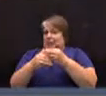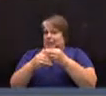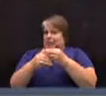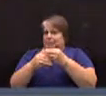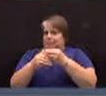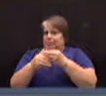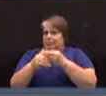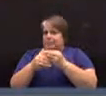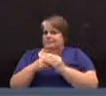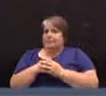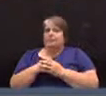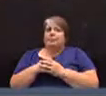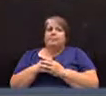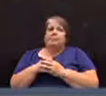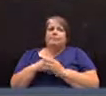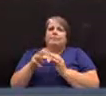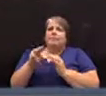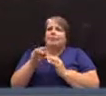Ms. Russell.